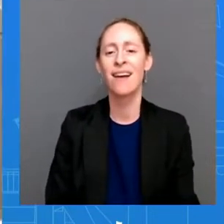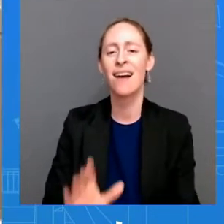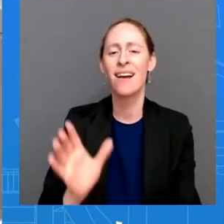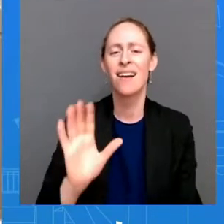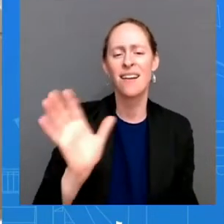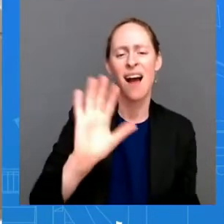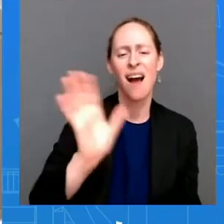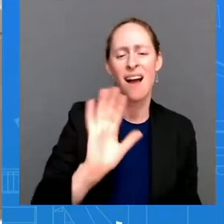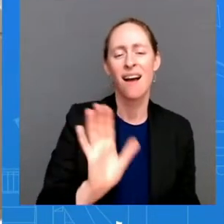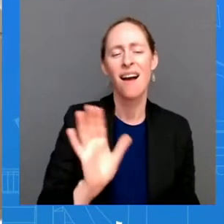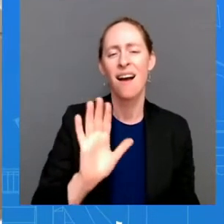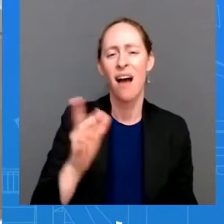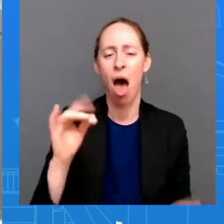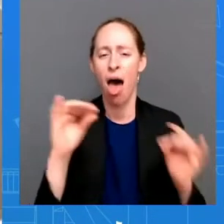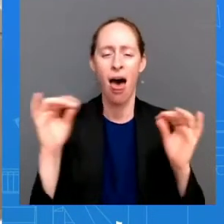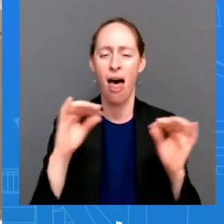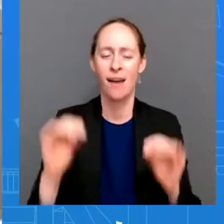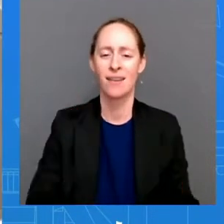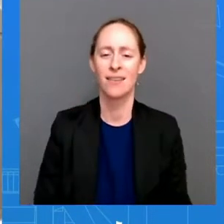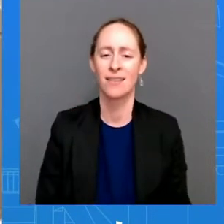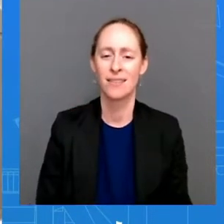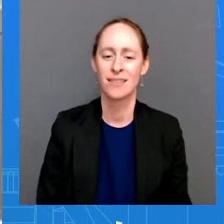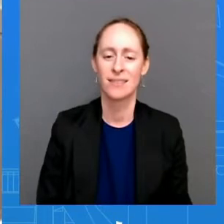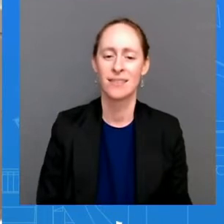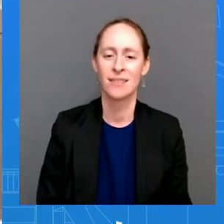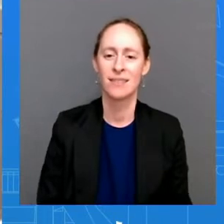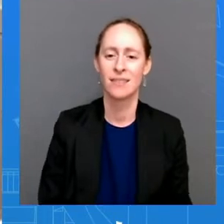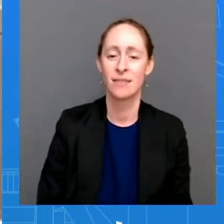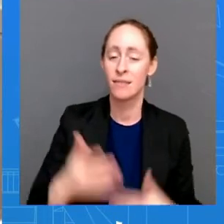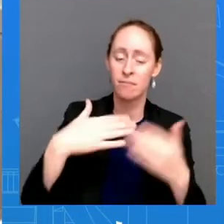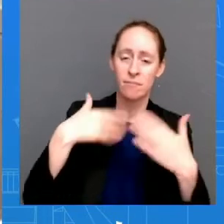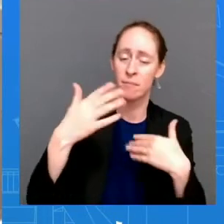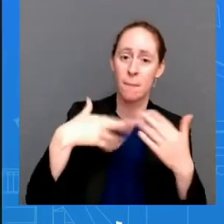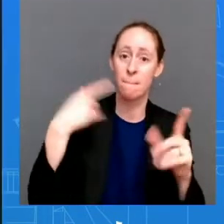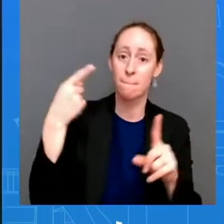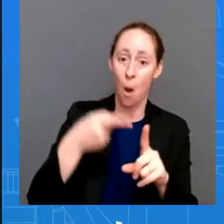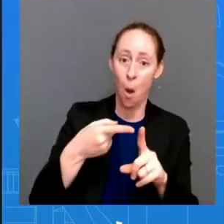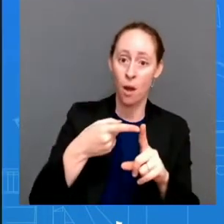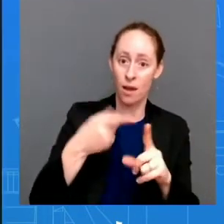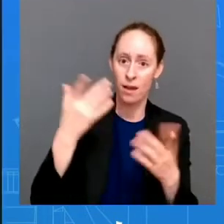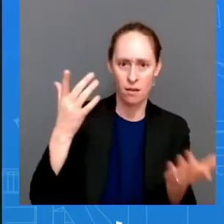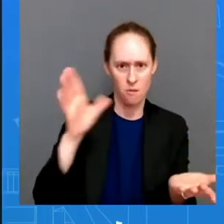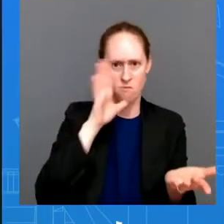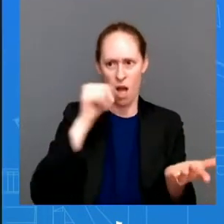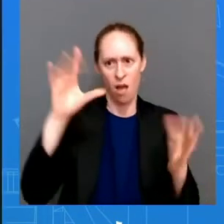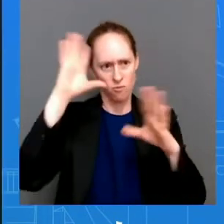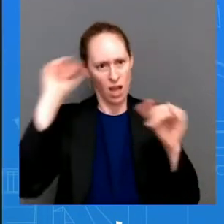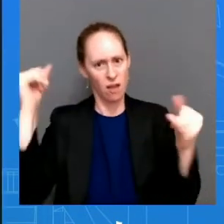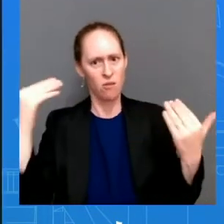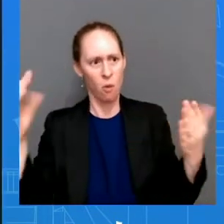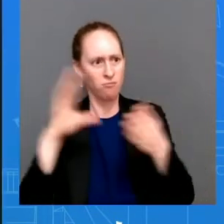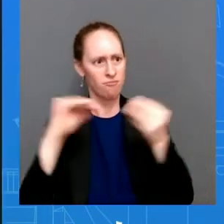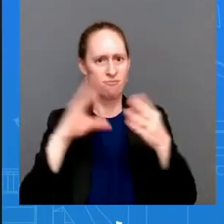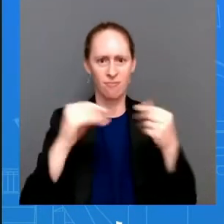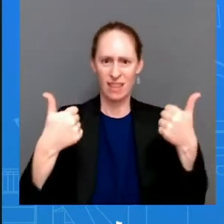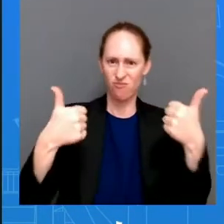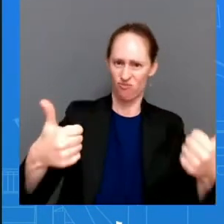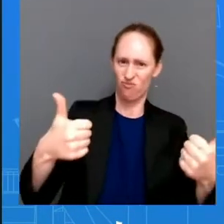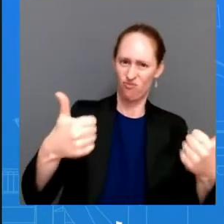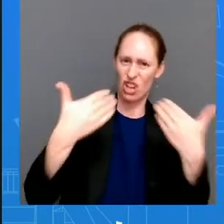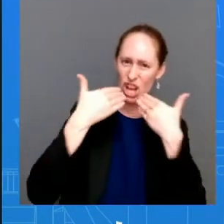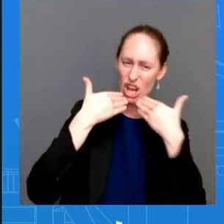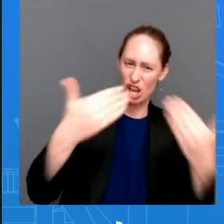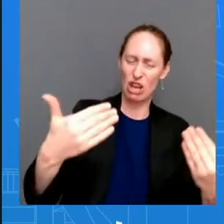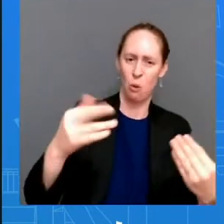it they go now he can say if he thinks it was good or not i mean that's not how it works that is not how it works here